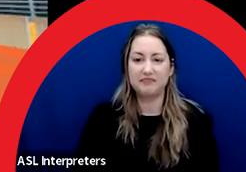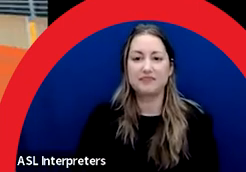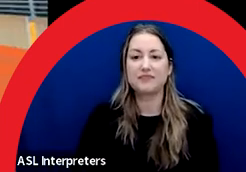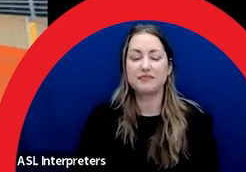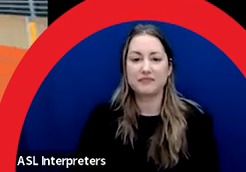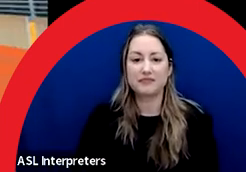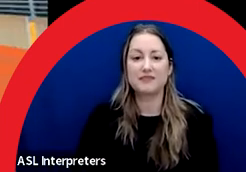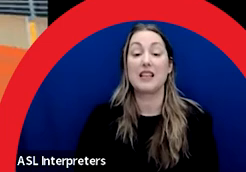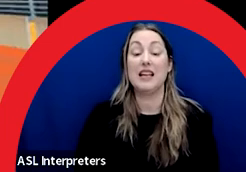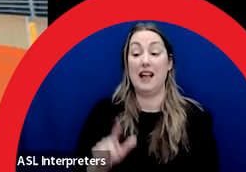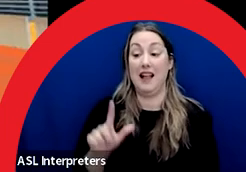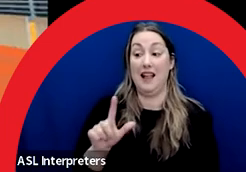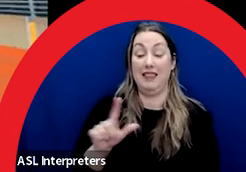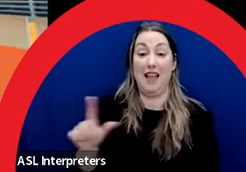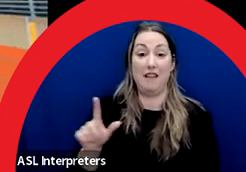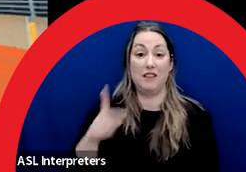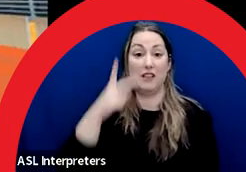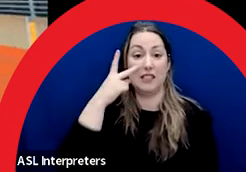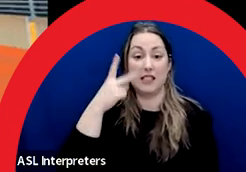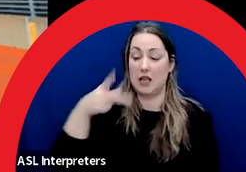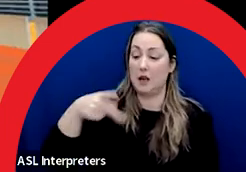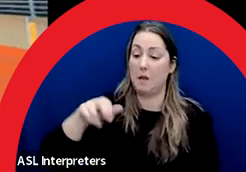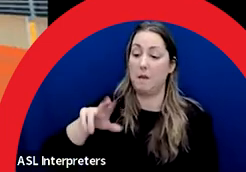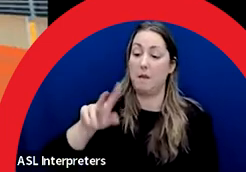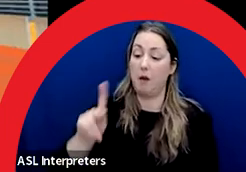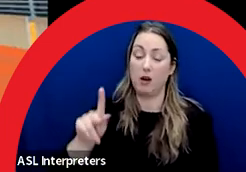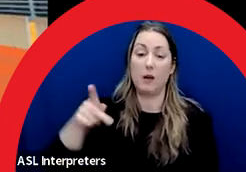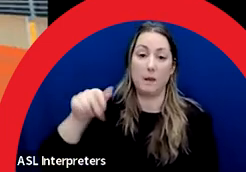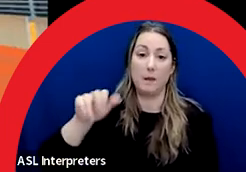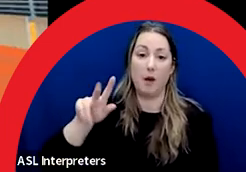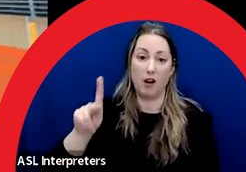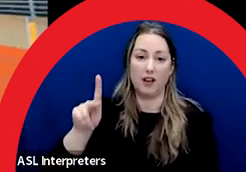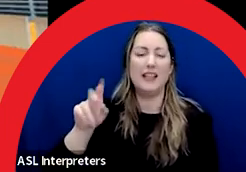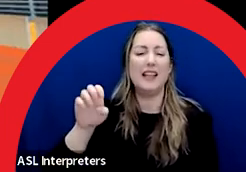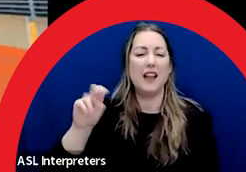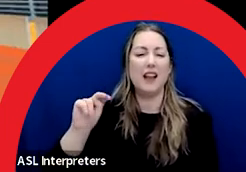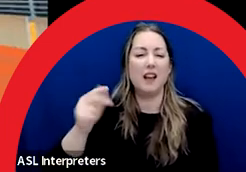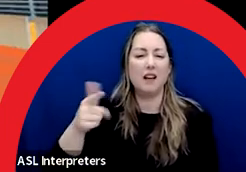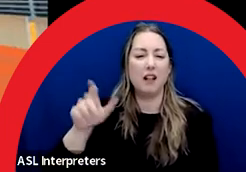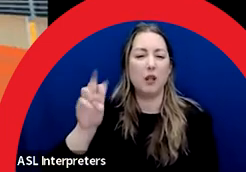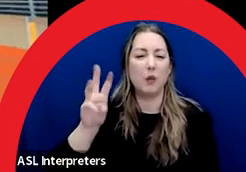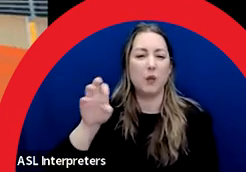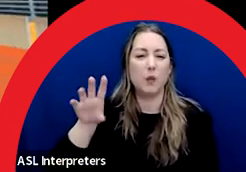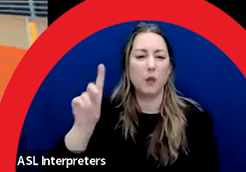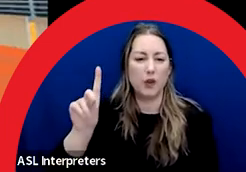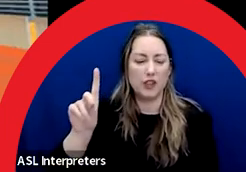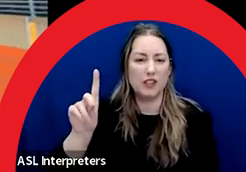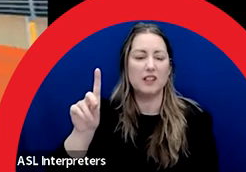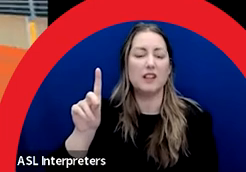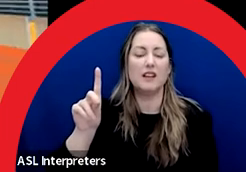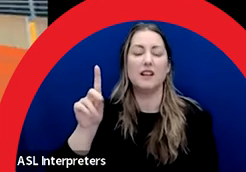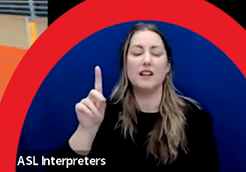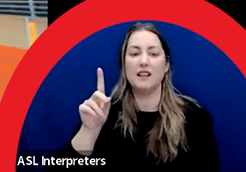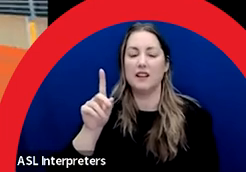On the left, we see Park Park in Inglewood. In both examples, bold blocks of color create a